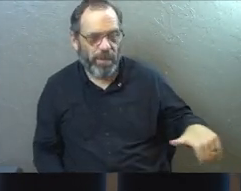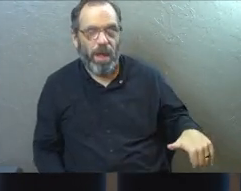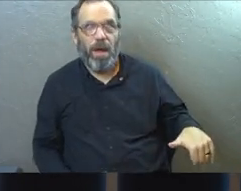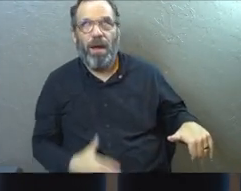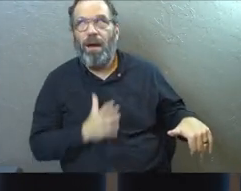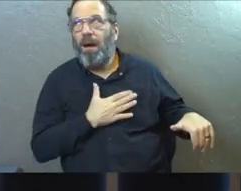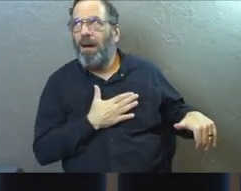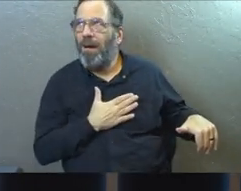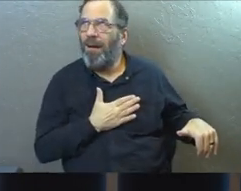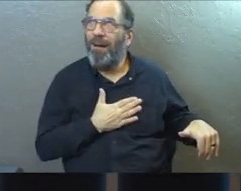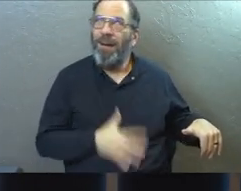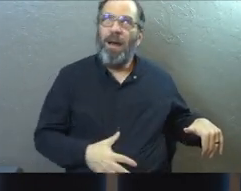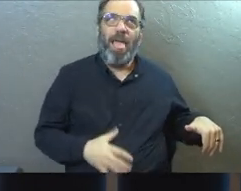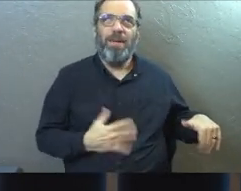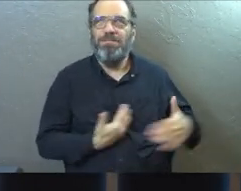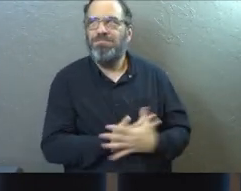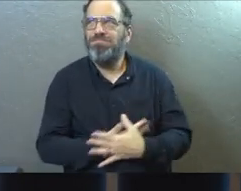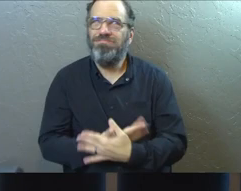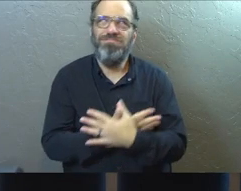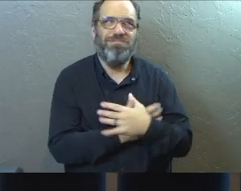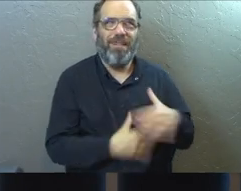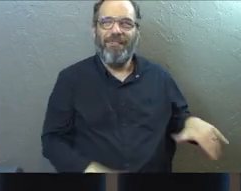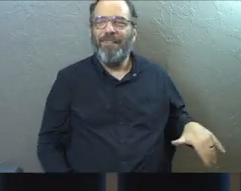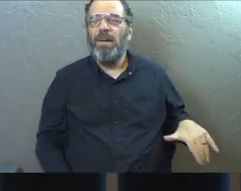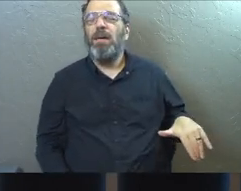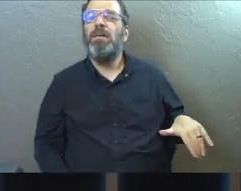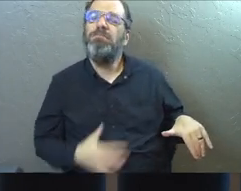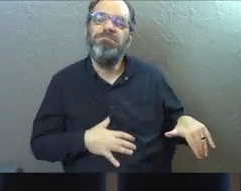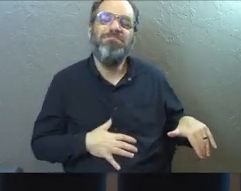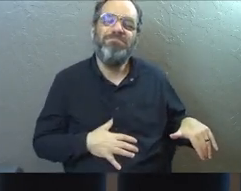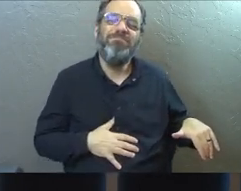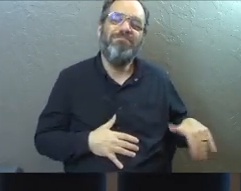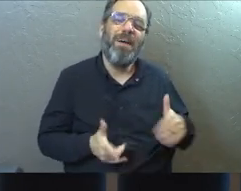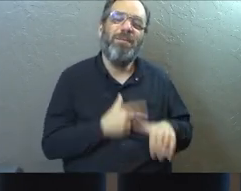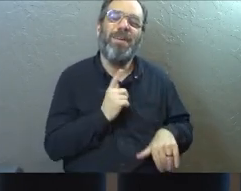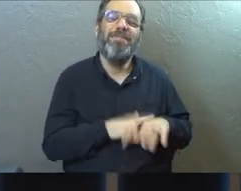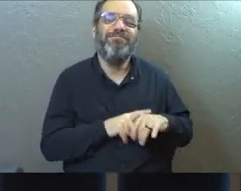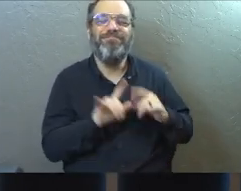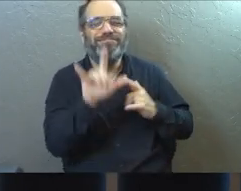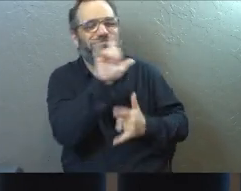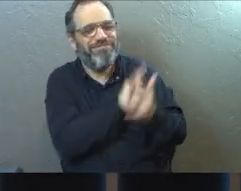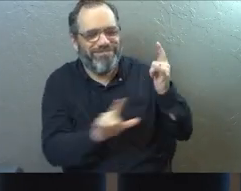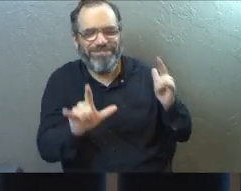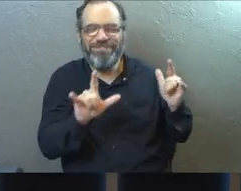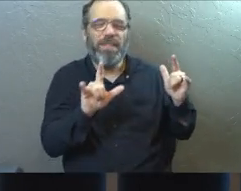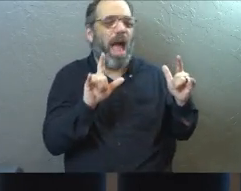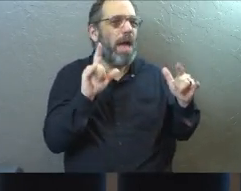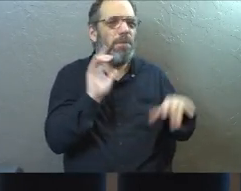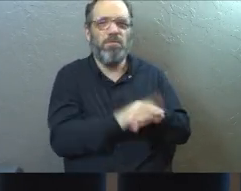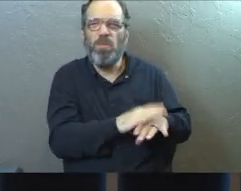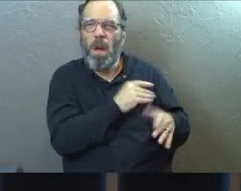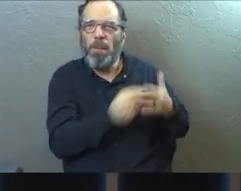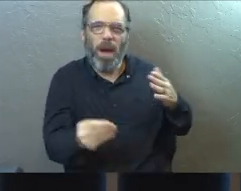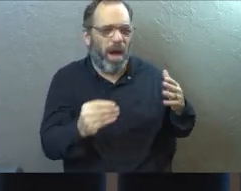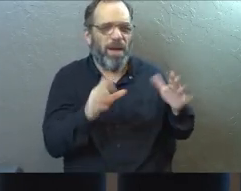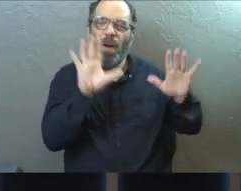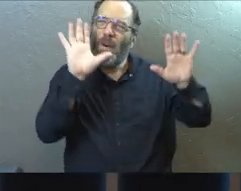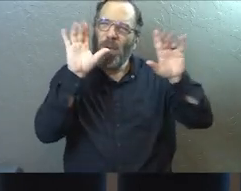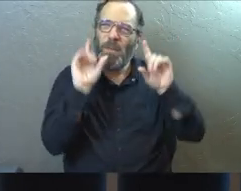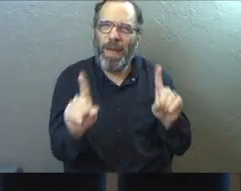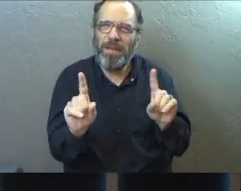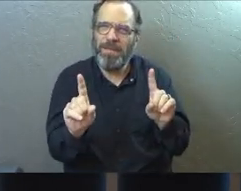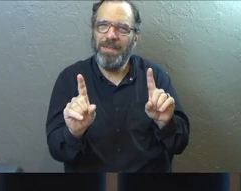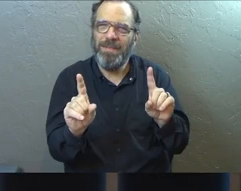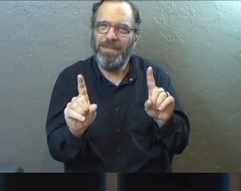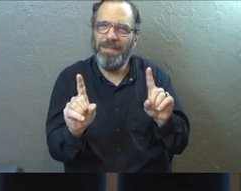for the first time. you're nervous and all that stuff. And all those things that you did and those big romantic gestures, you went over the top. Take a moment.